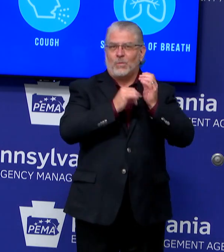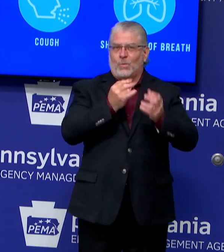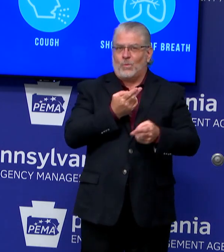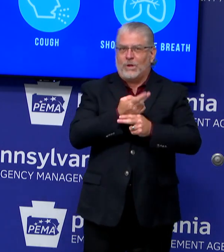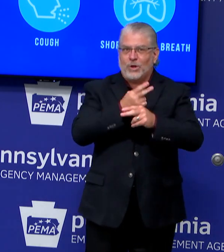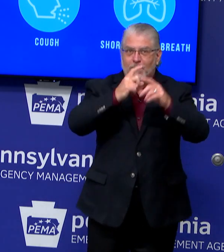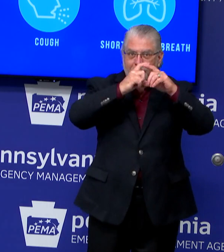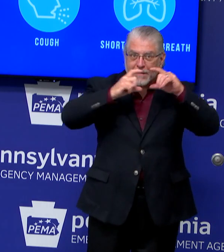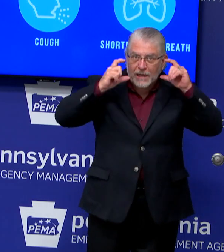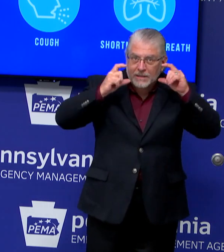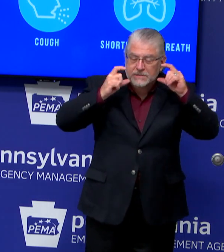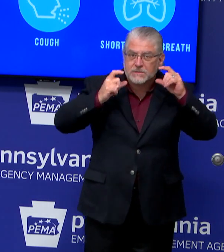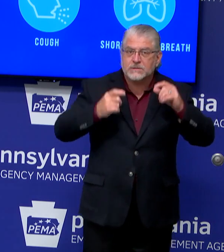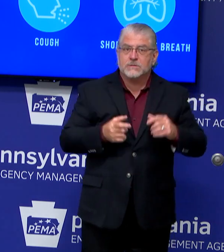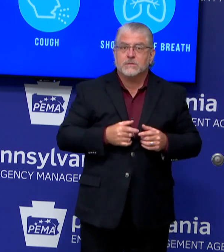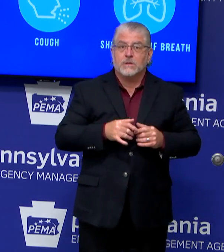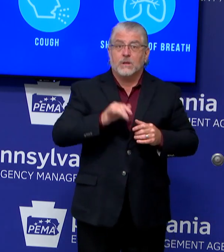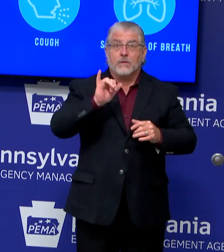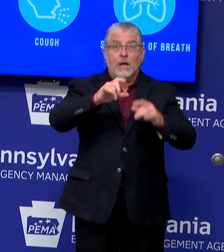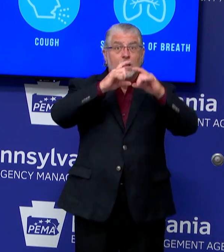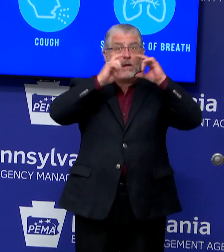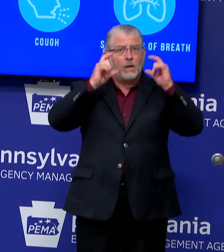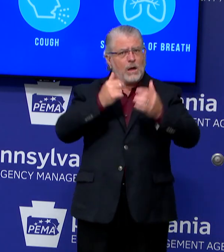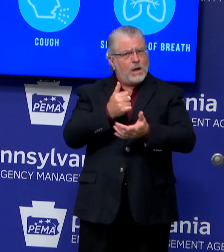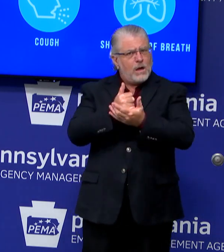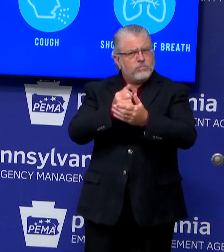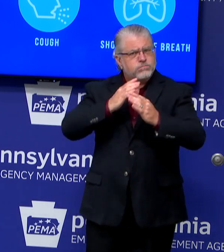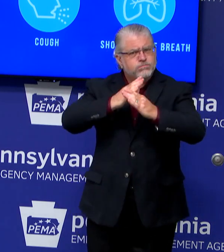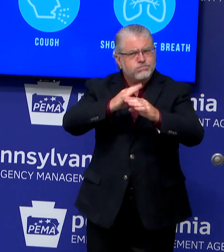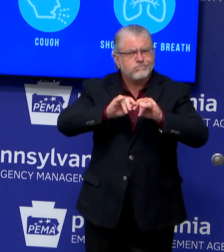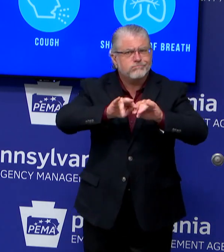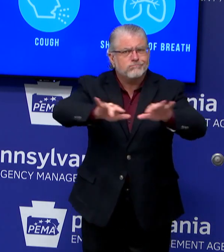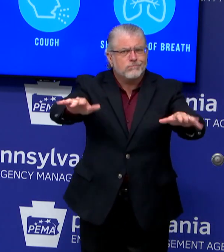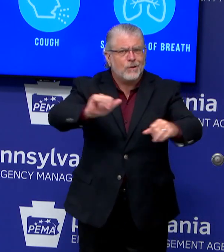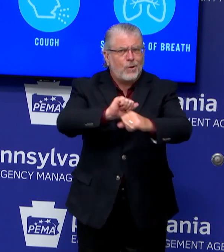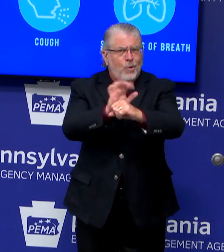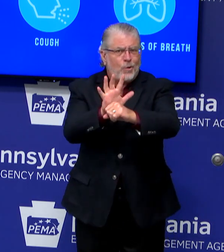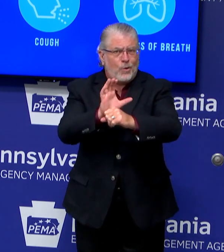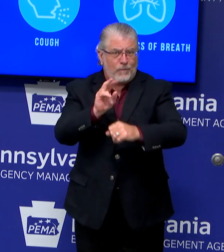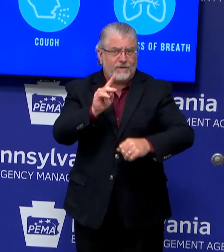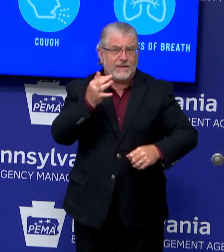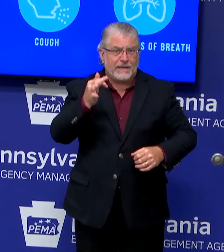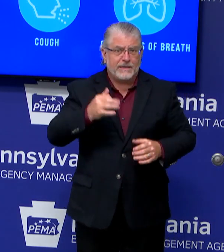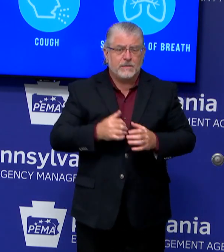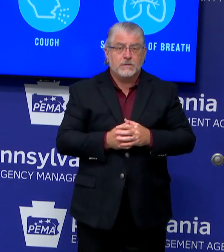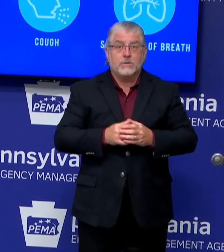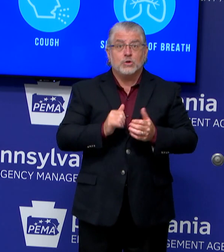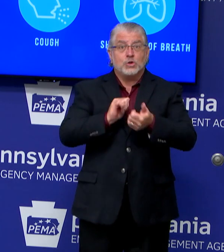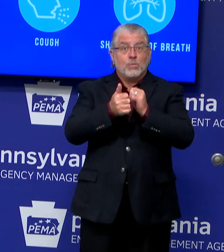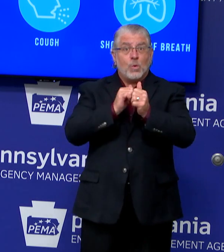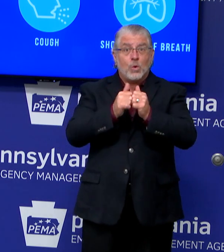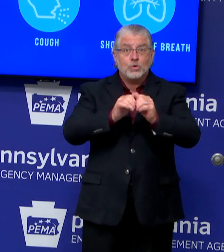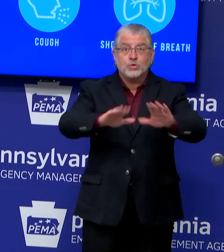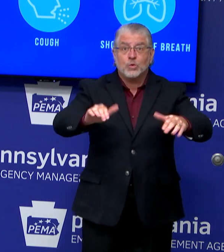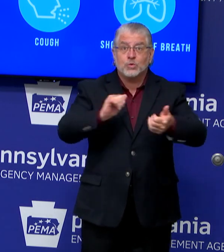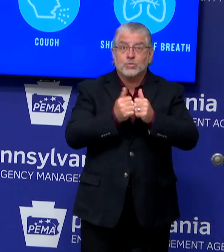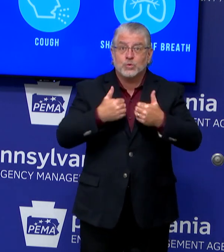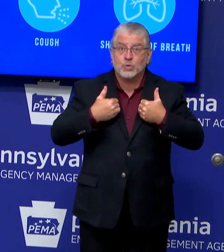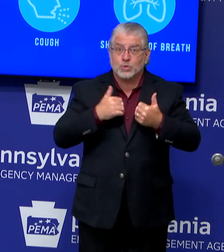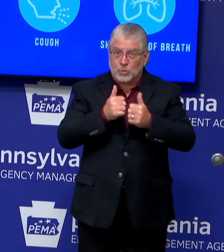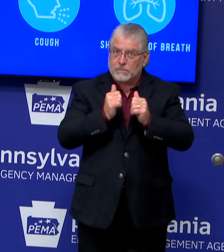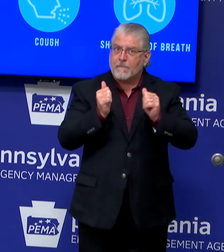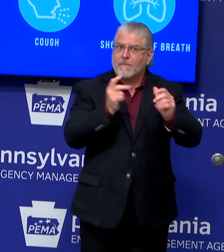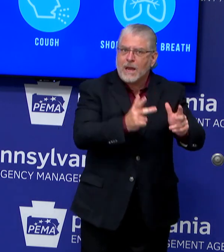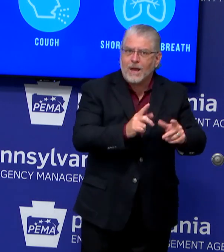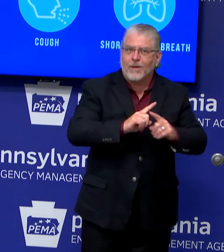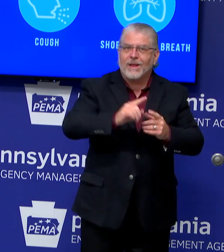We're allowing sports, youth sports to resume, but we're implementing protocols to cut down on touch points. We recognize that this is